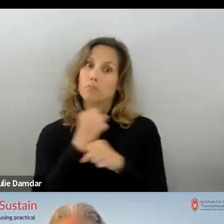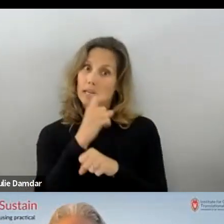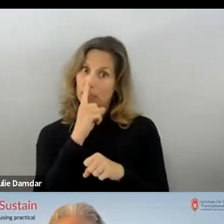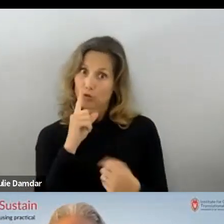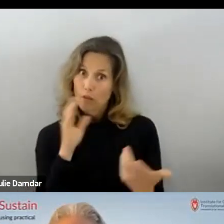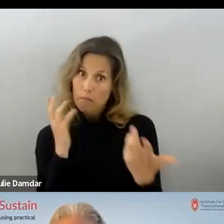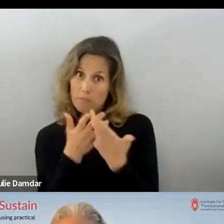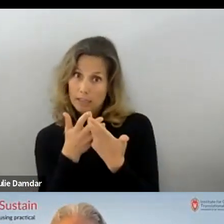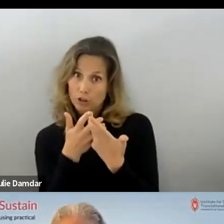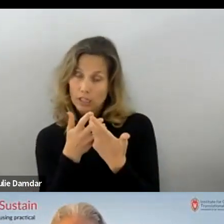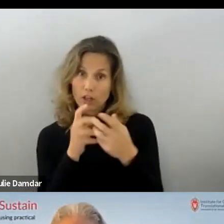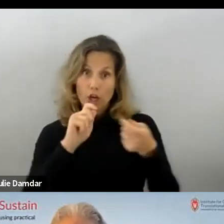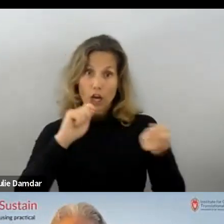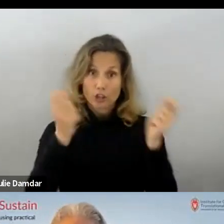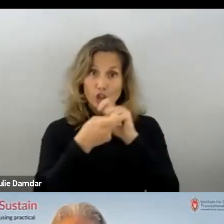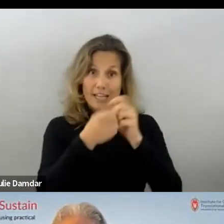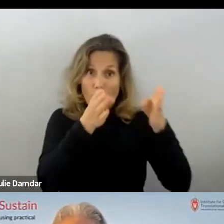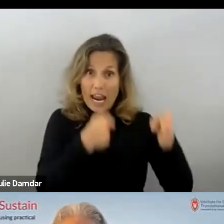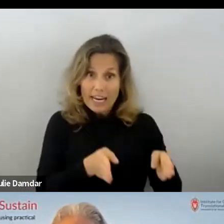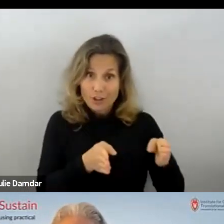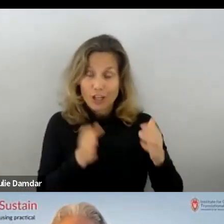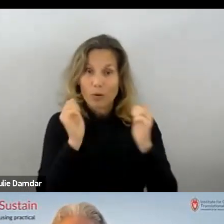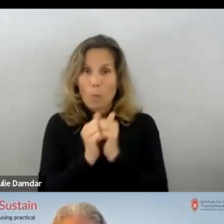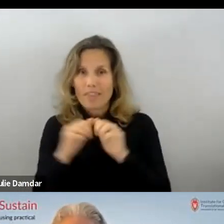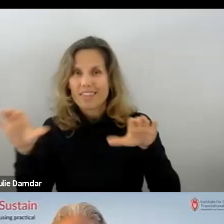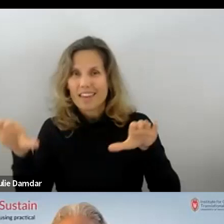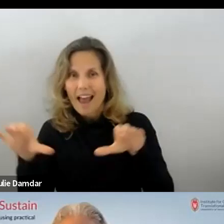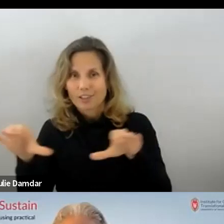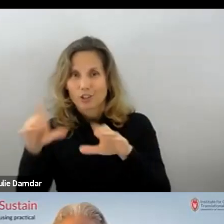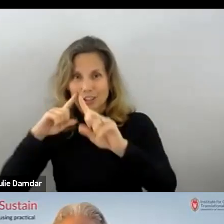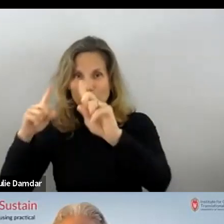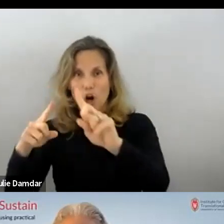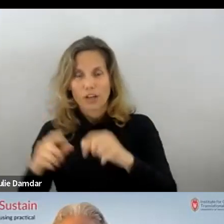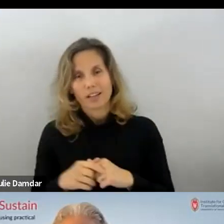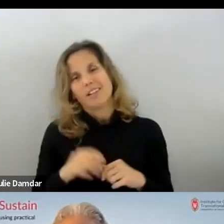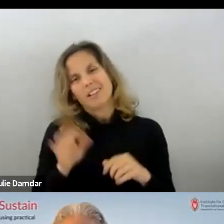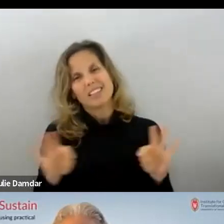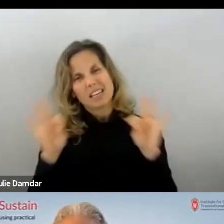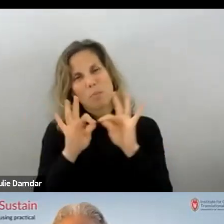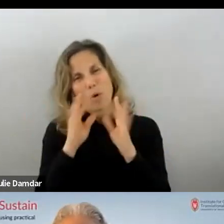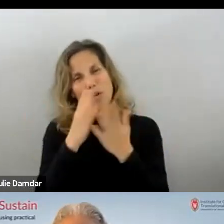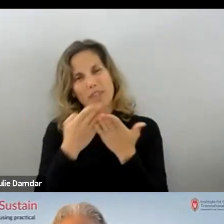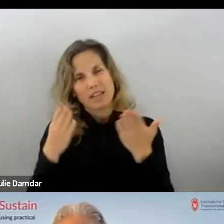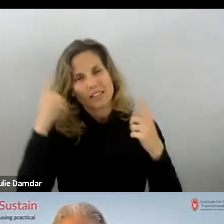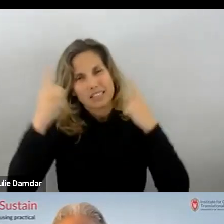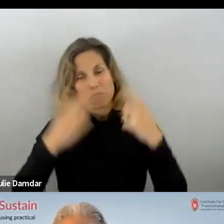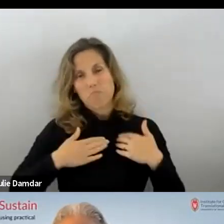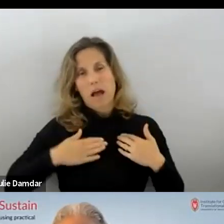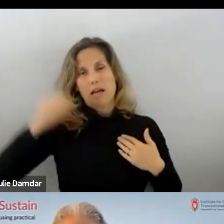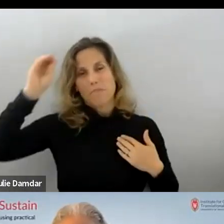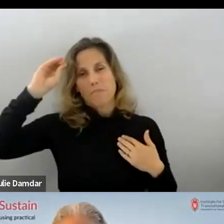change agent with the, with the action target, I think is the important consideration from my perspective.